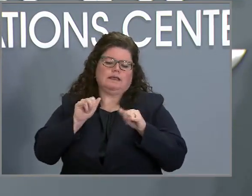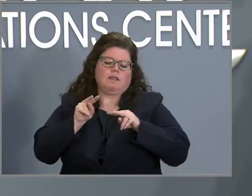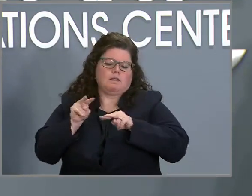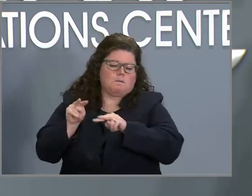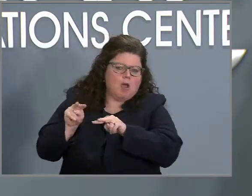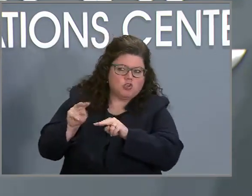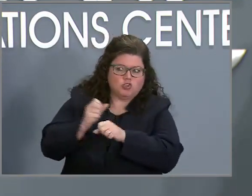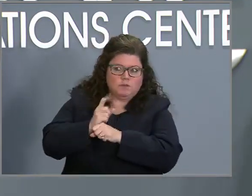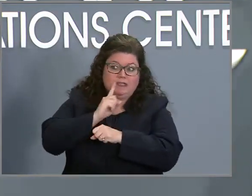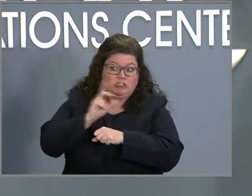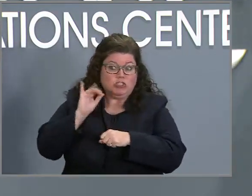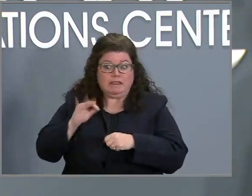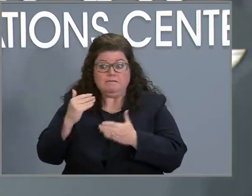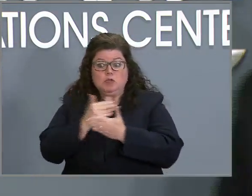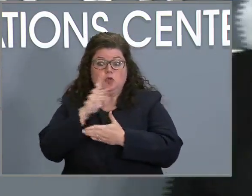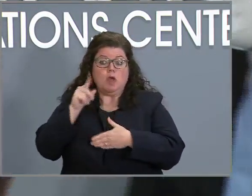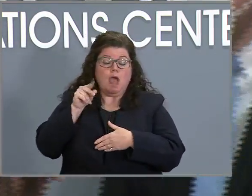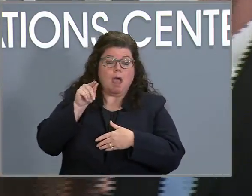So thank you.